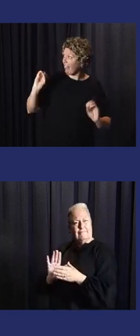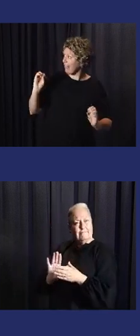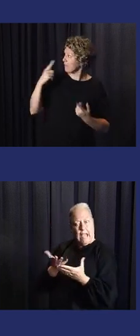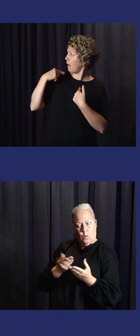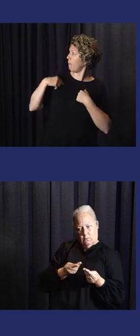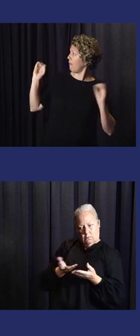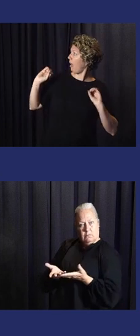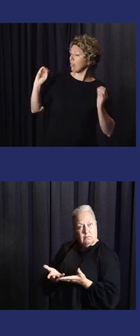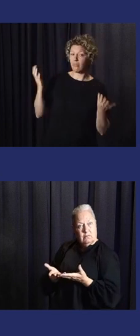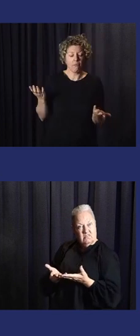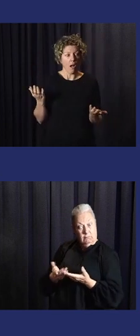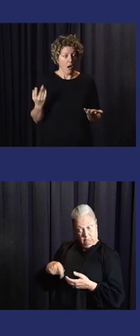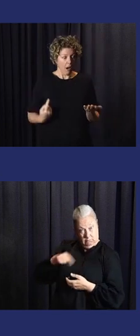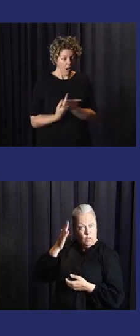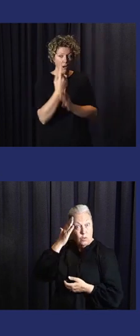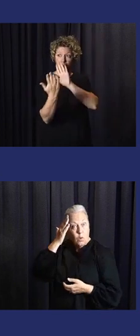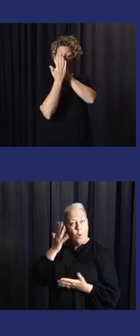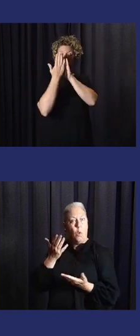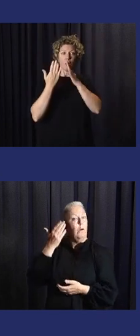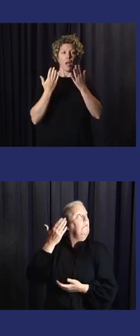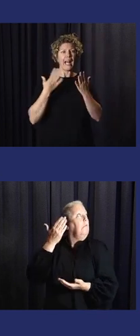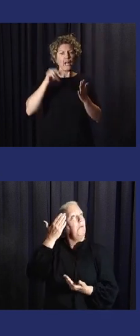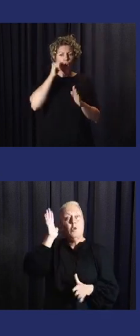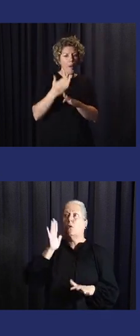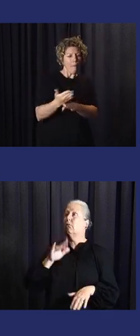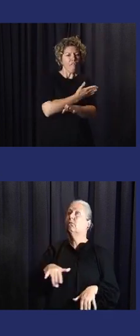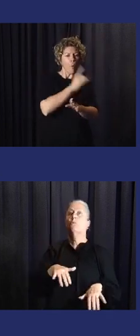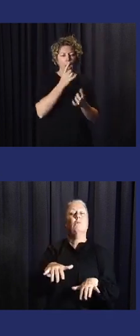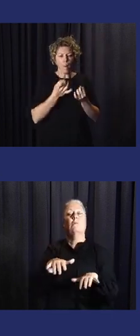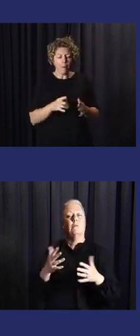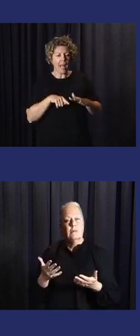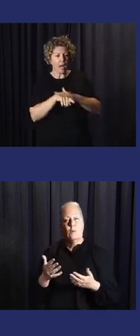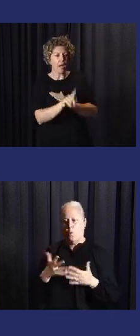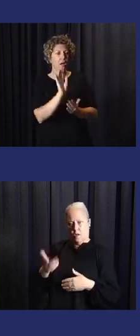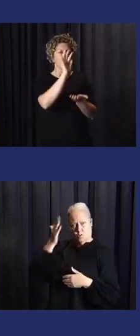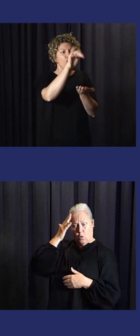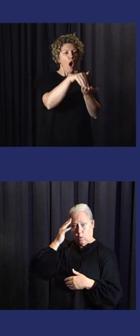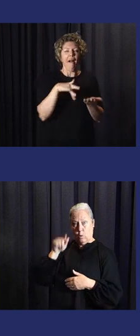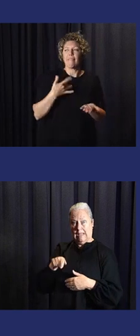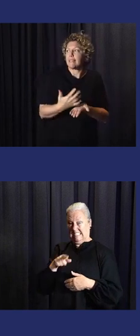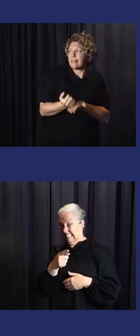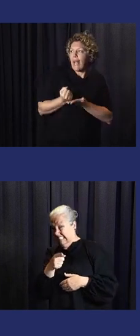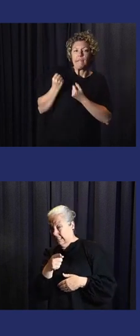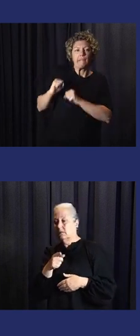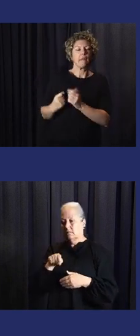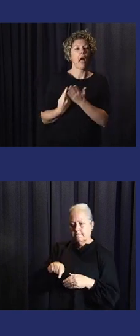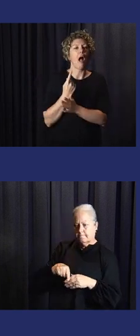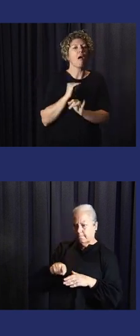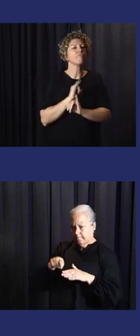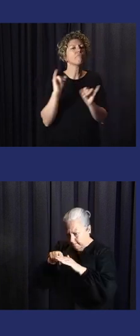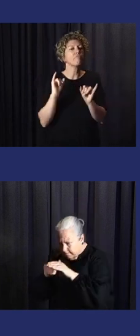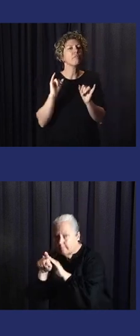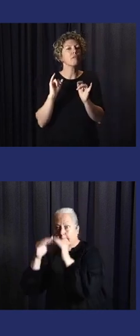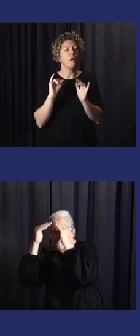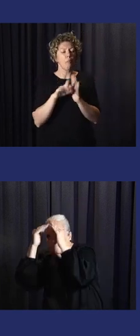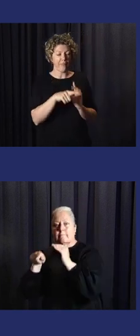communities, how early is the information reaching them so that they are able to find safe and secure places